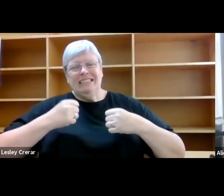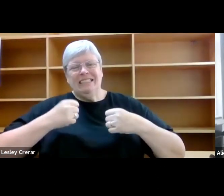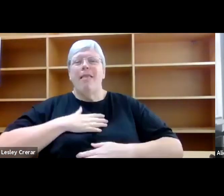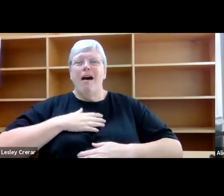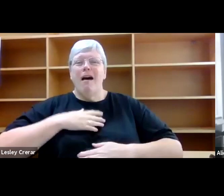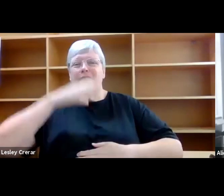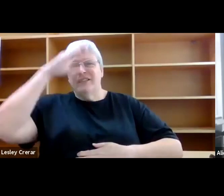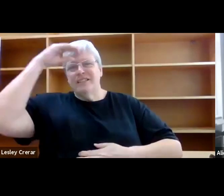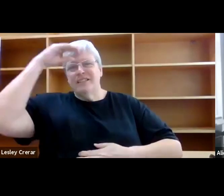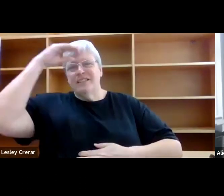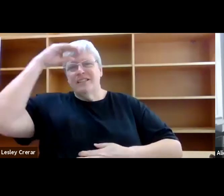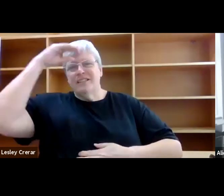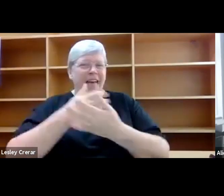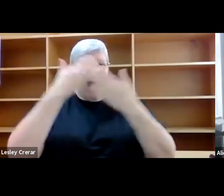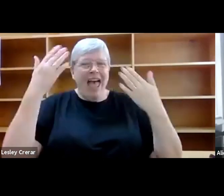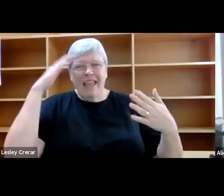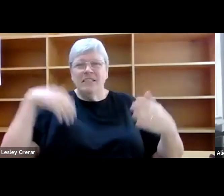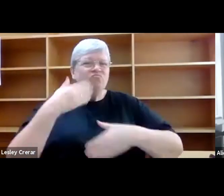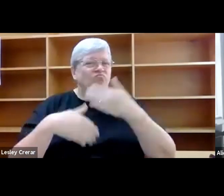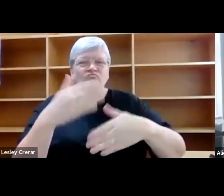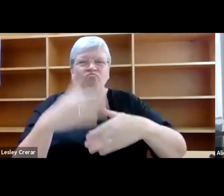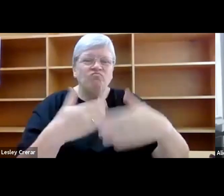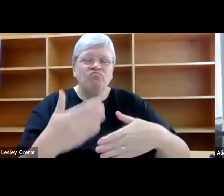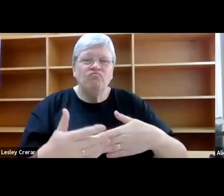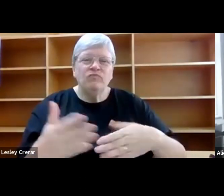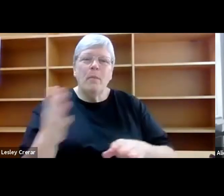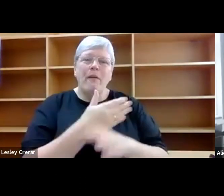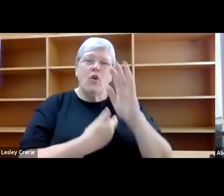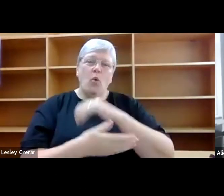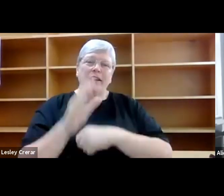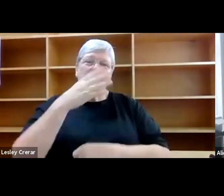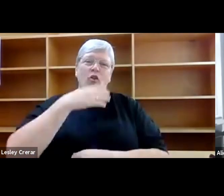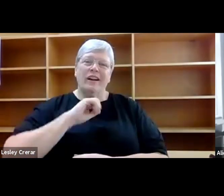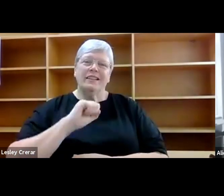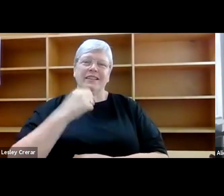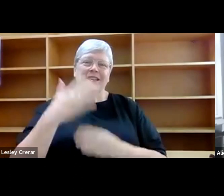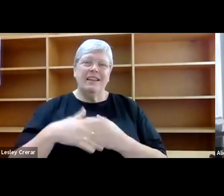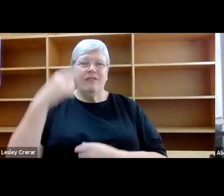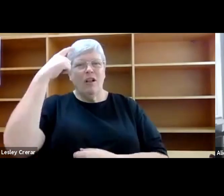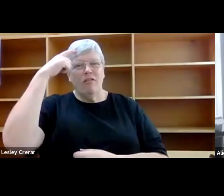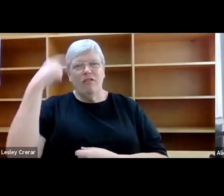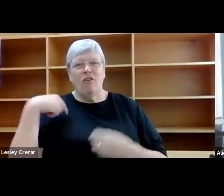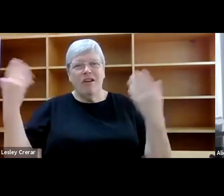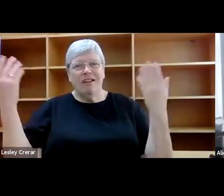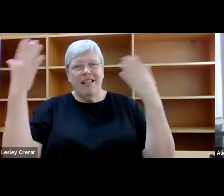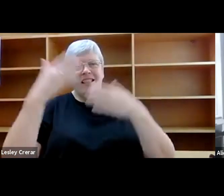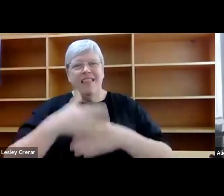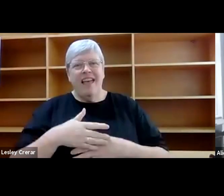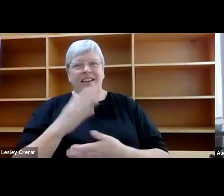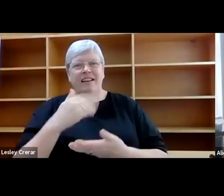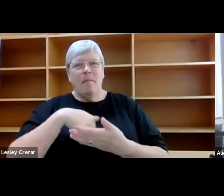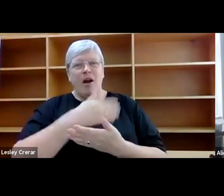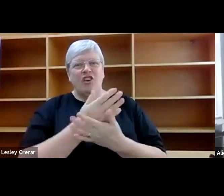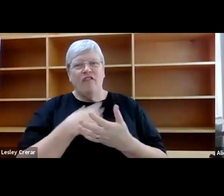much more can be done. But before I went to Orkney, I had never considered the light to be part of my magical practice.